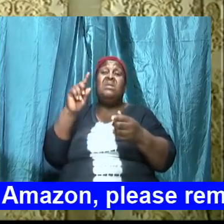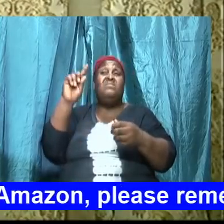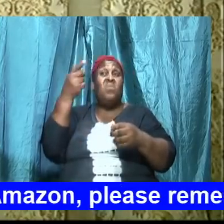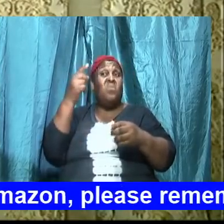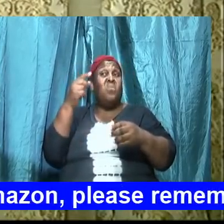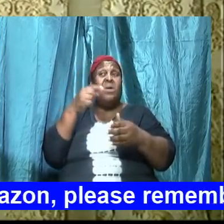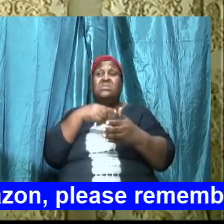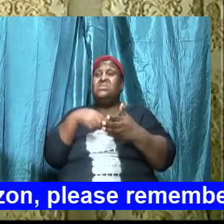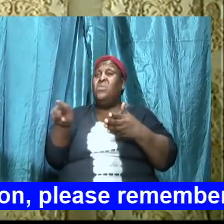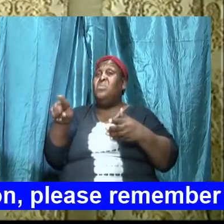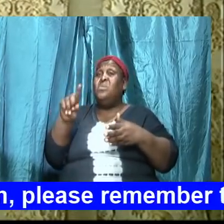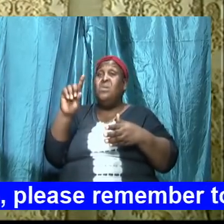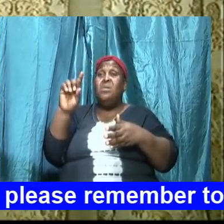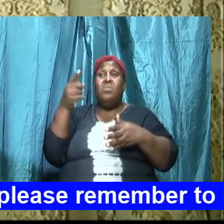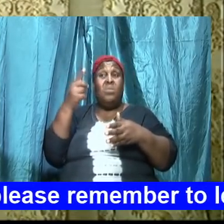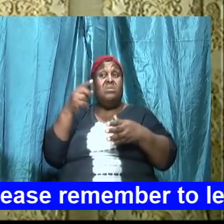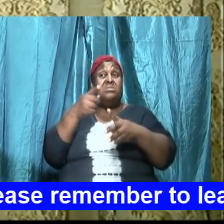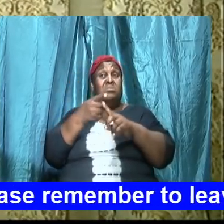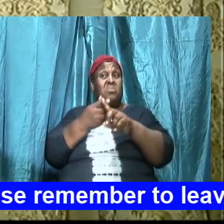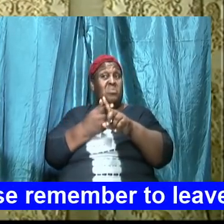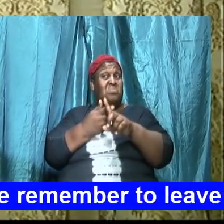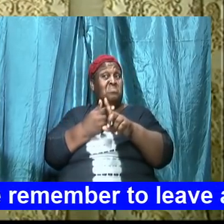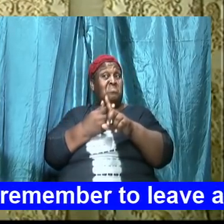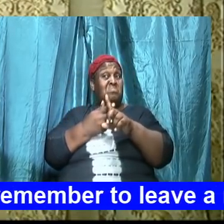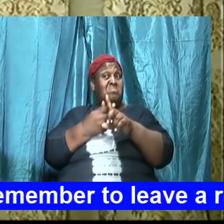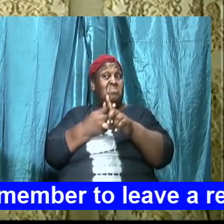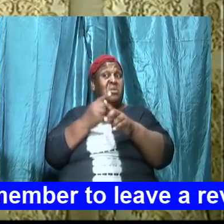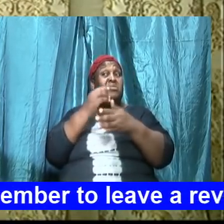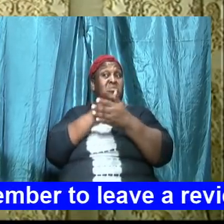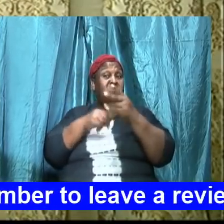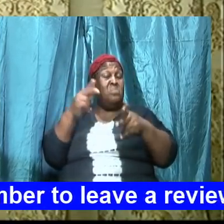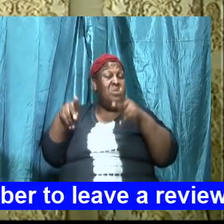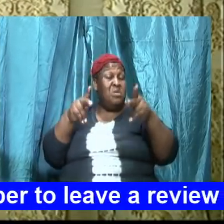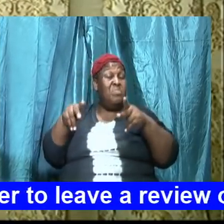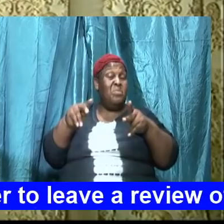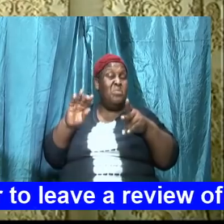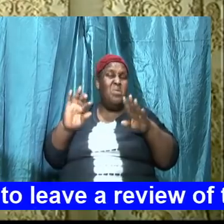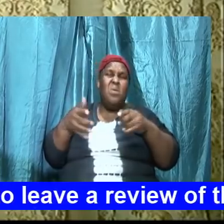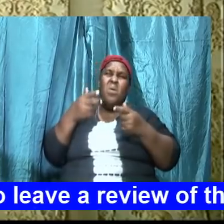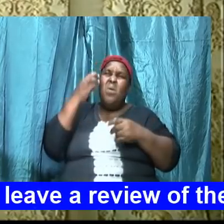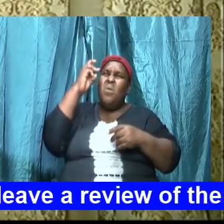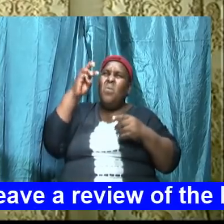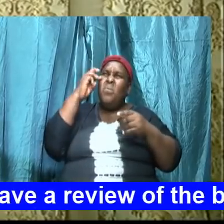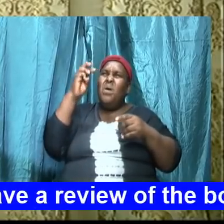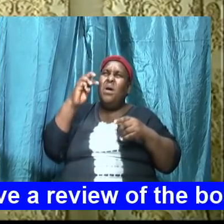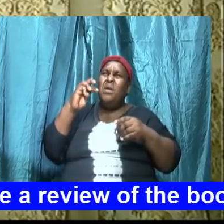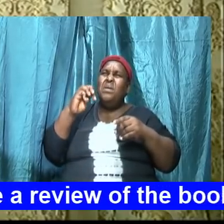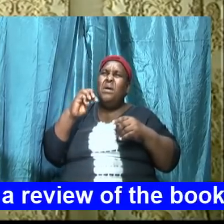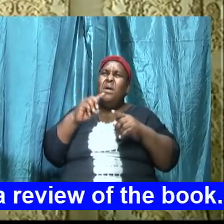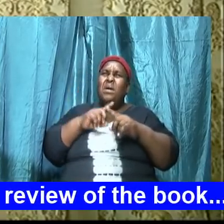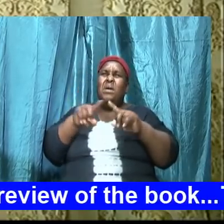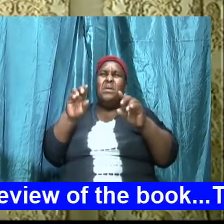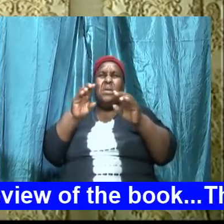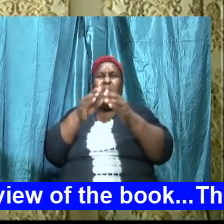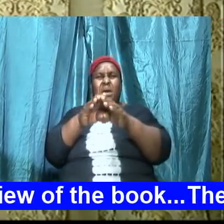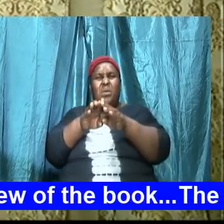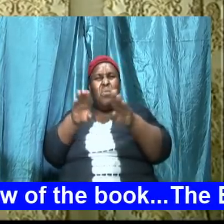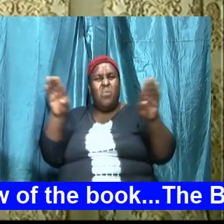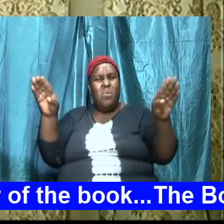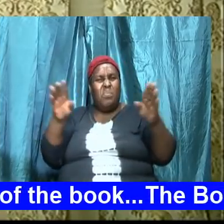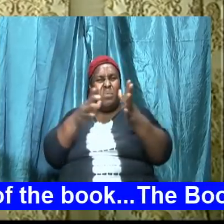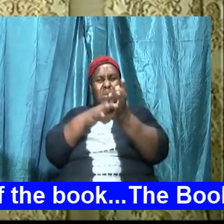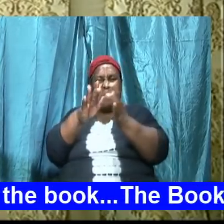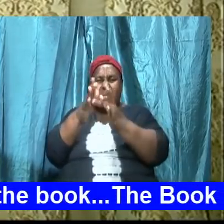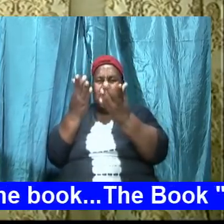a month but have we ever wondered how we can't open the Bible has it ever happened to you